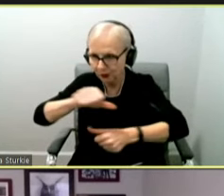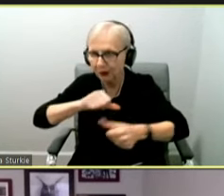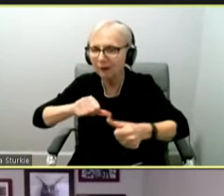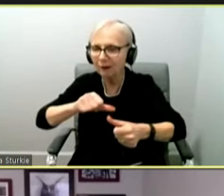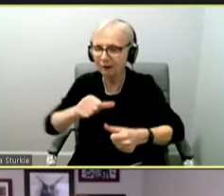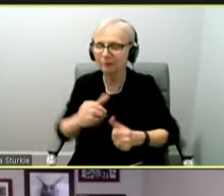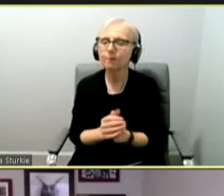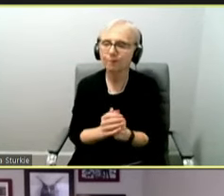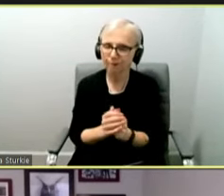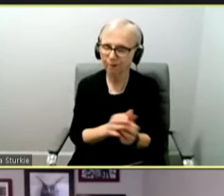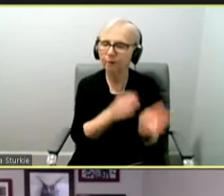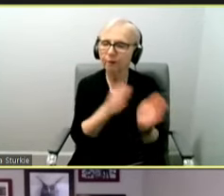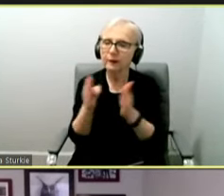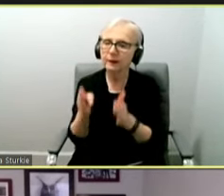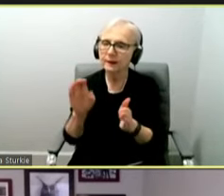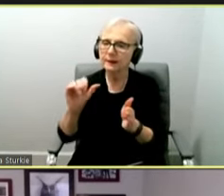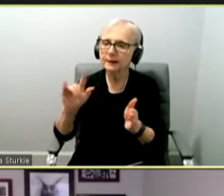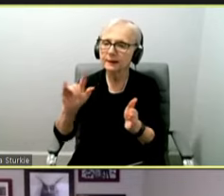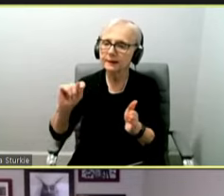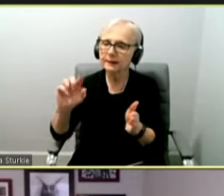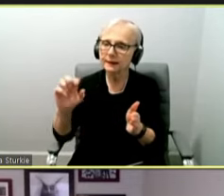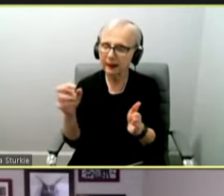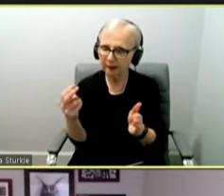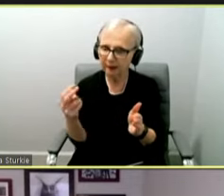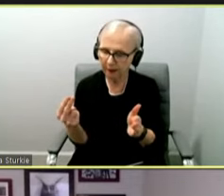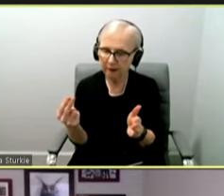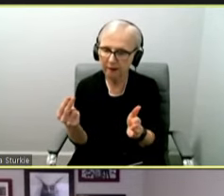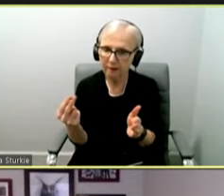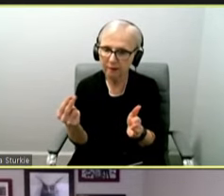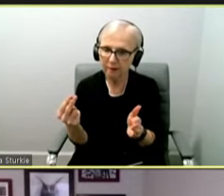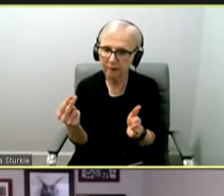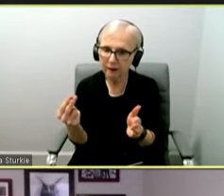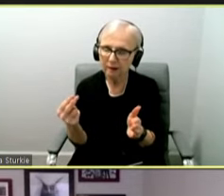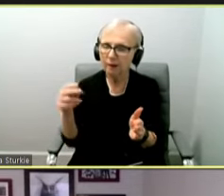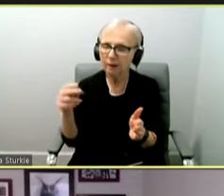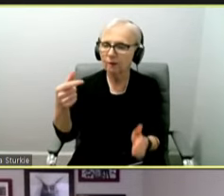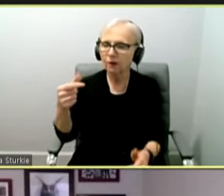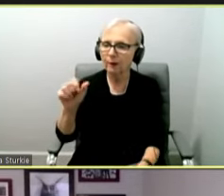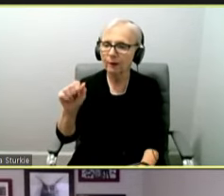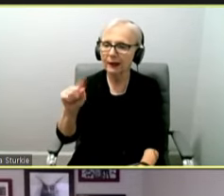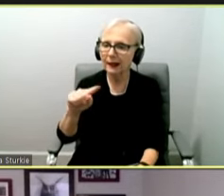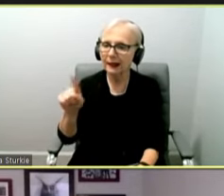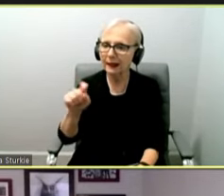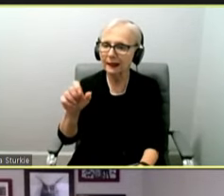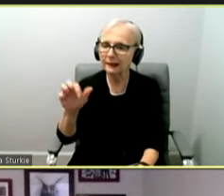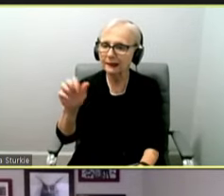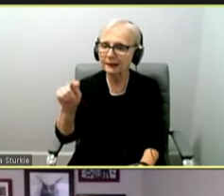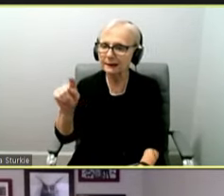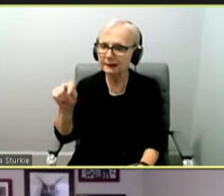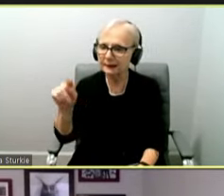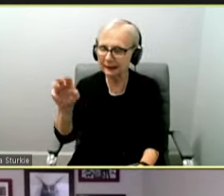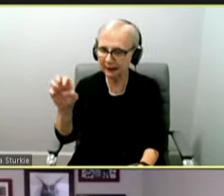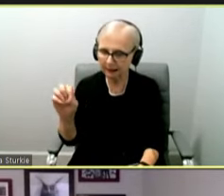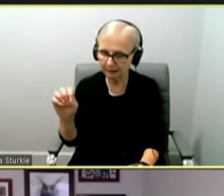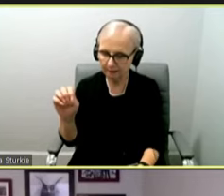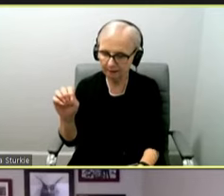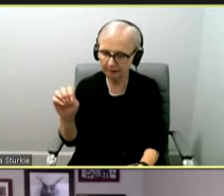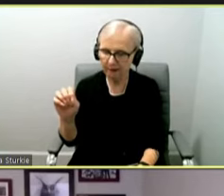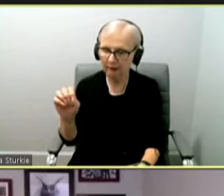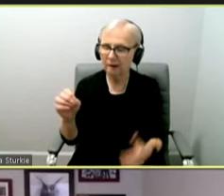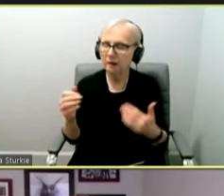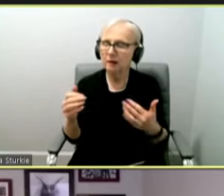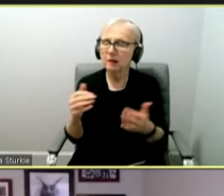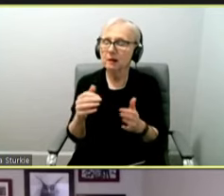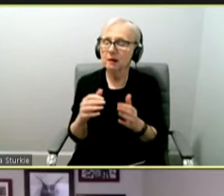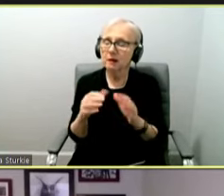All right. Let's go ahead to Seth Klamin. Hi, guys. Seth from the Gazette. Just overall, with the caveats, you know, about how much we don't know about